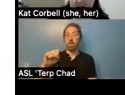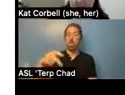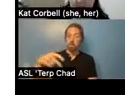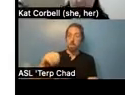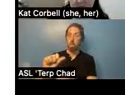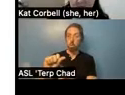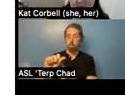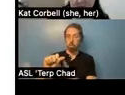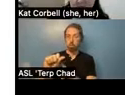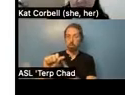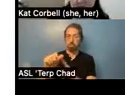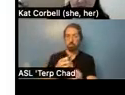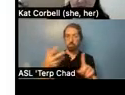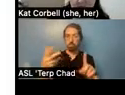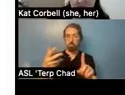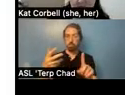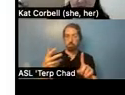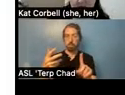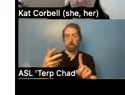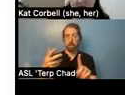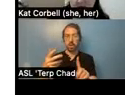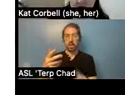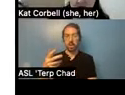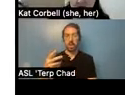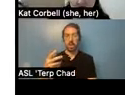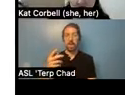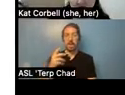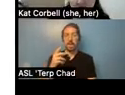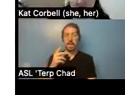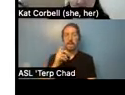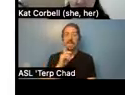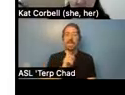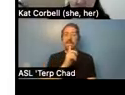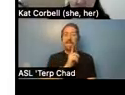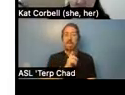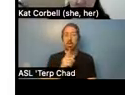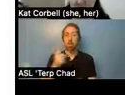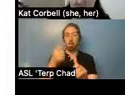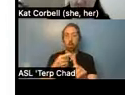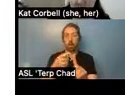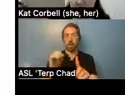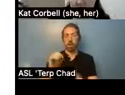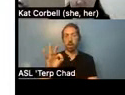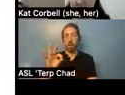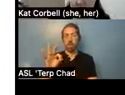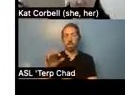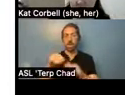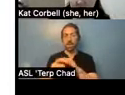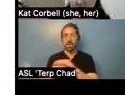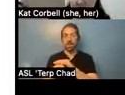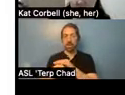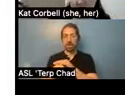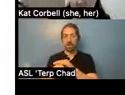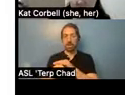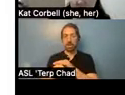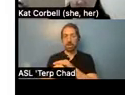supportive housing, uh, is single point of access, excuse me. The SPOA stands for single point of access and under the